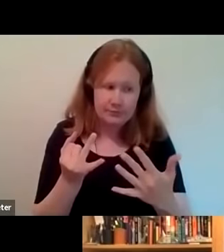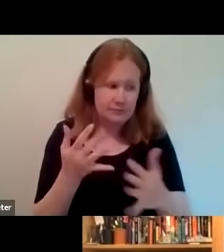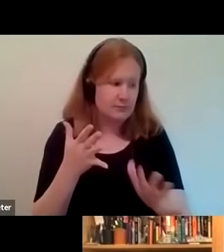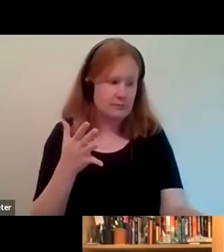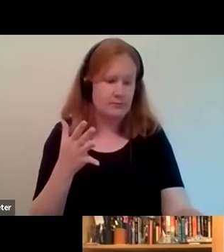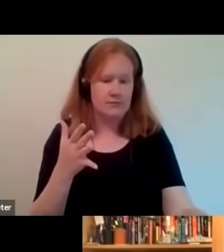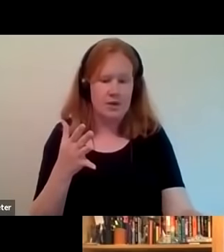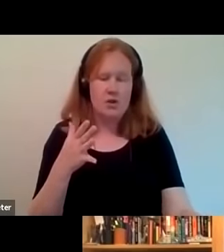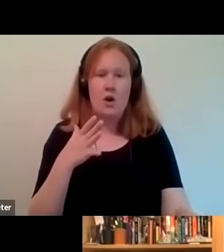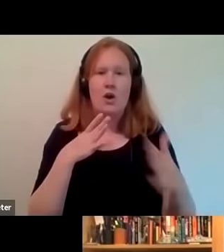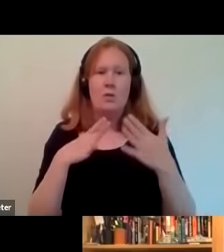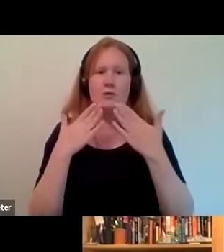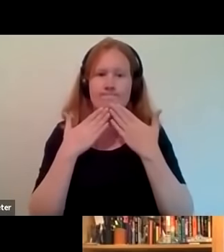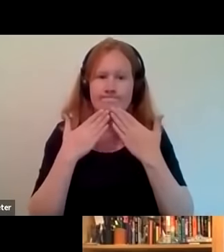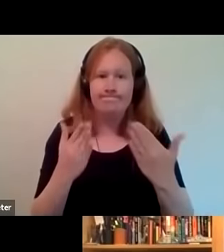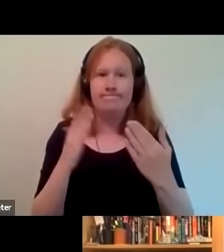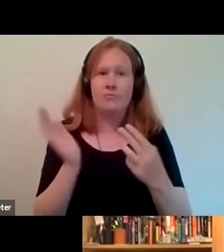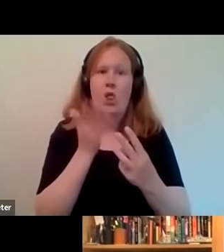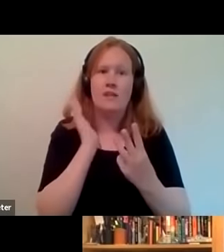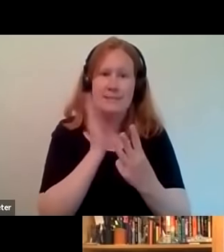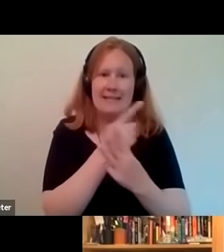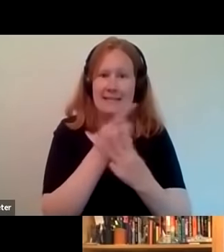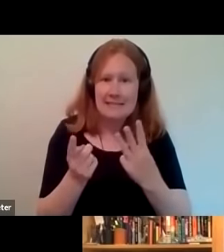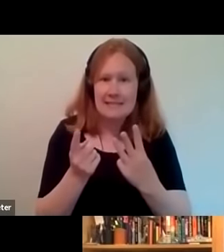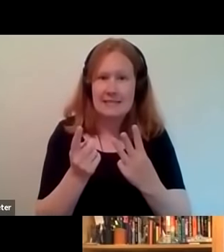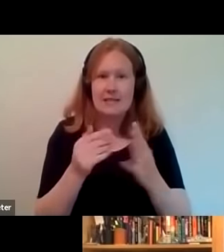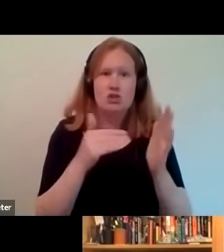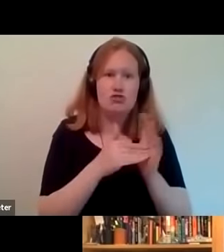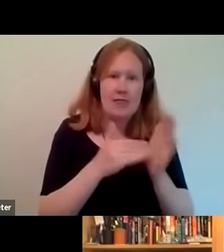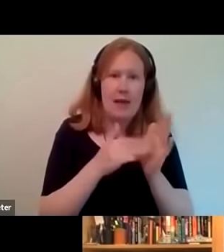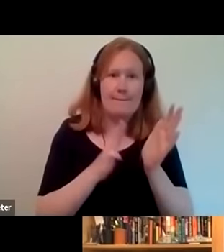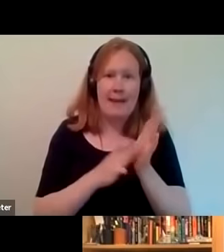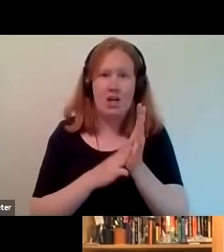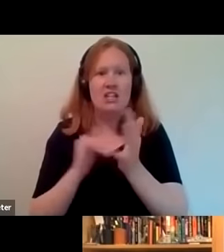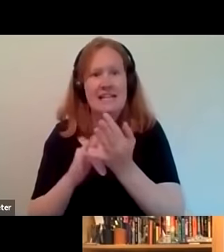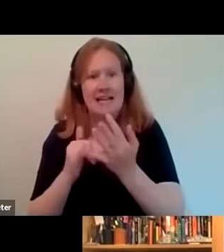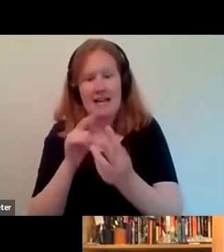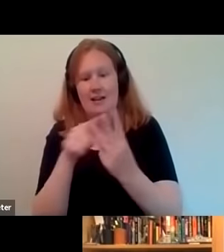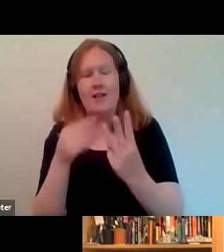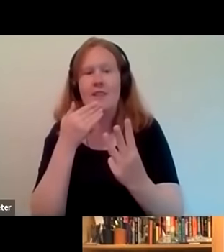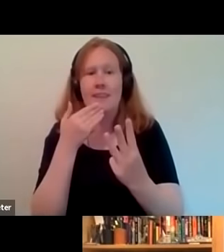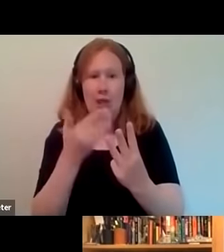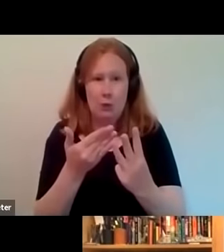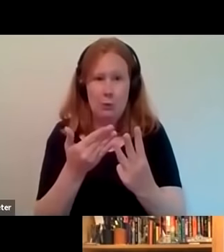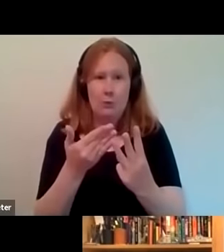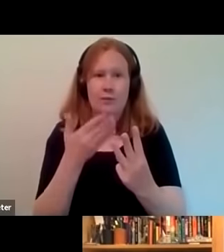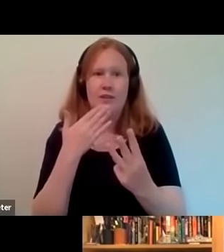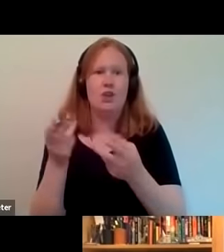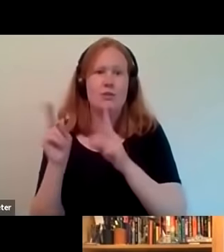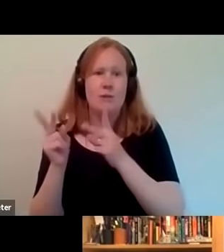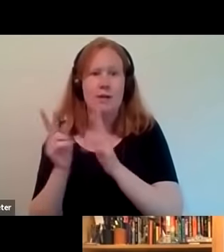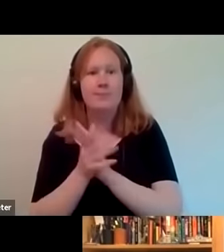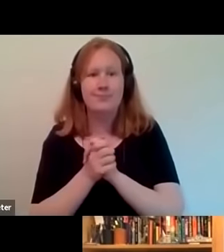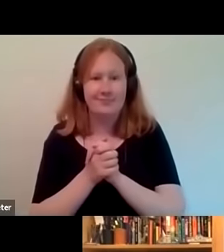want to thank all of our panelists our speakers today um zarita michael and selena and thank you natalie our